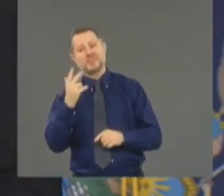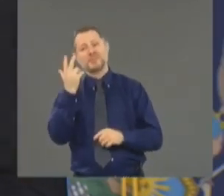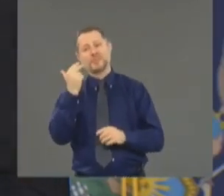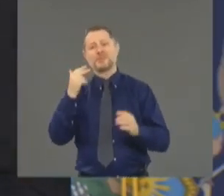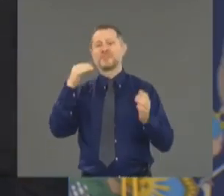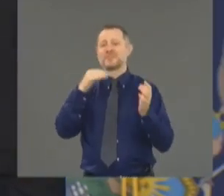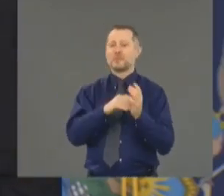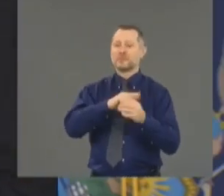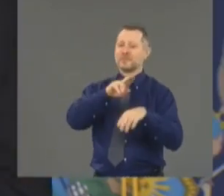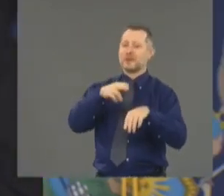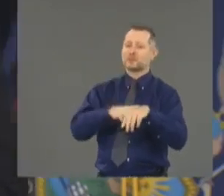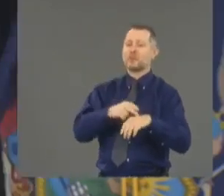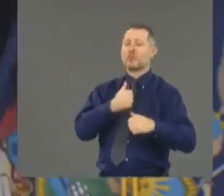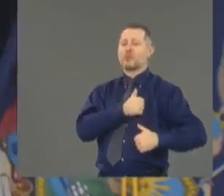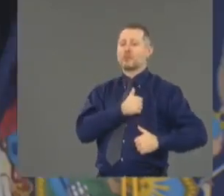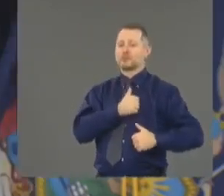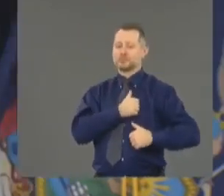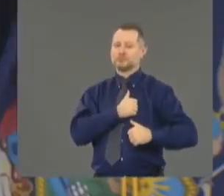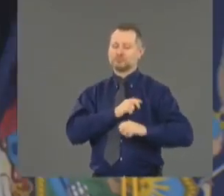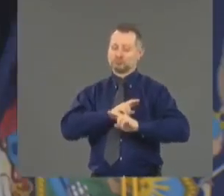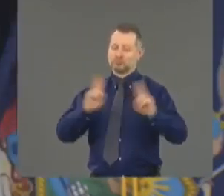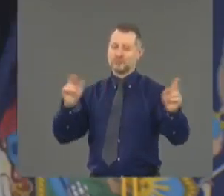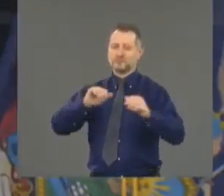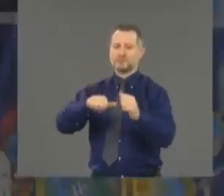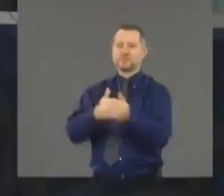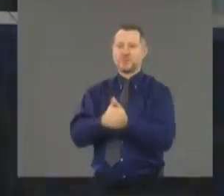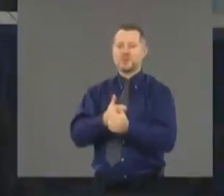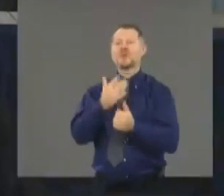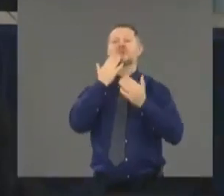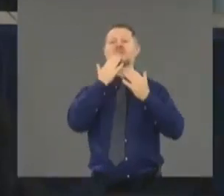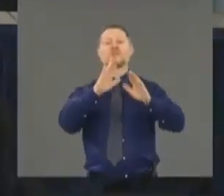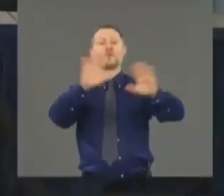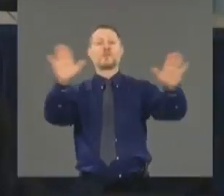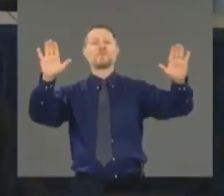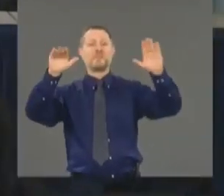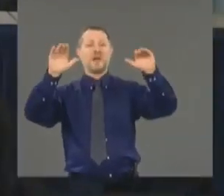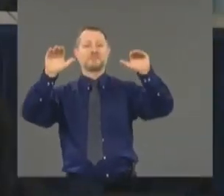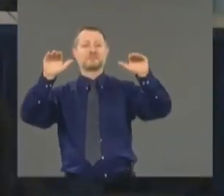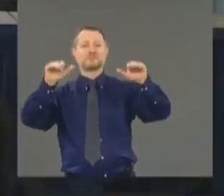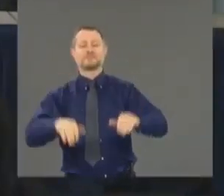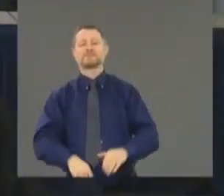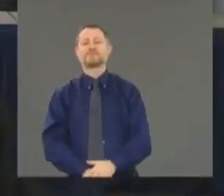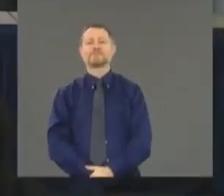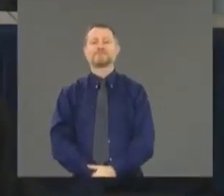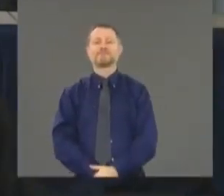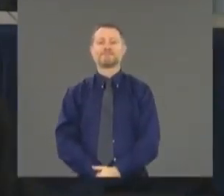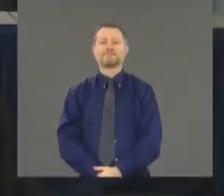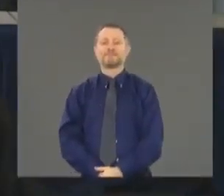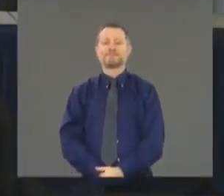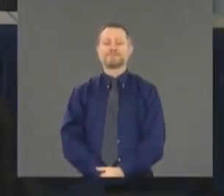who we can use at any moment. Thank you guys. up and and